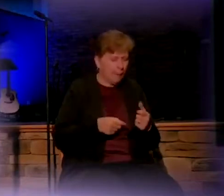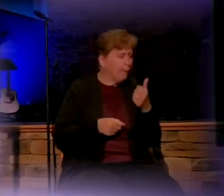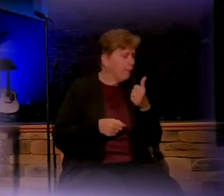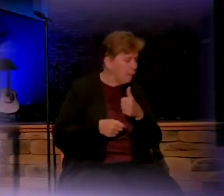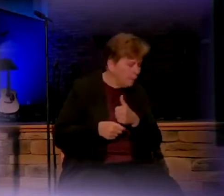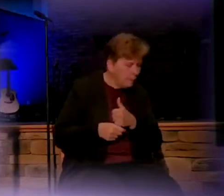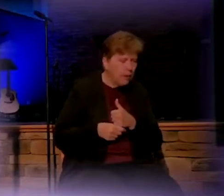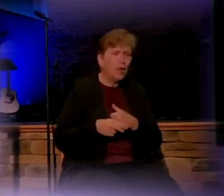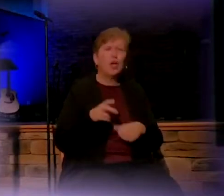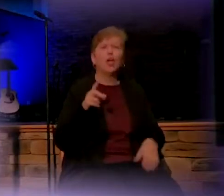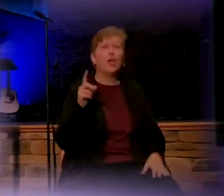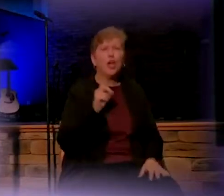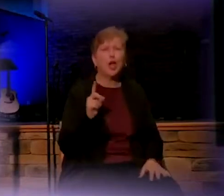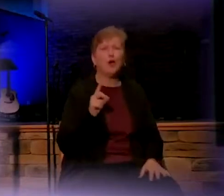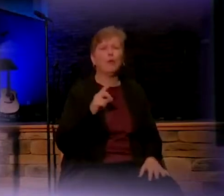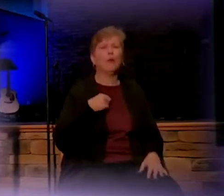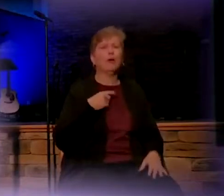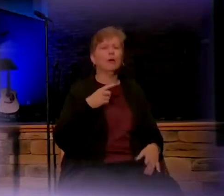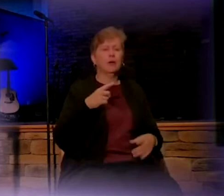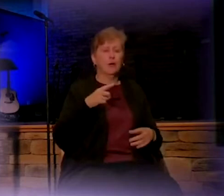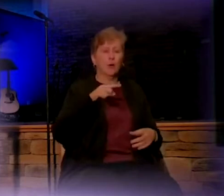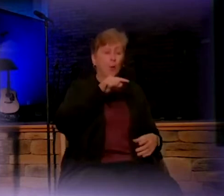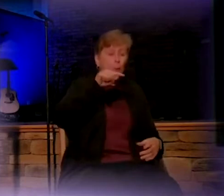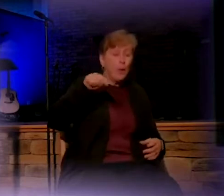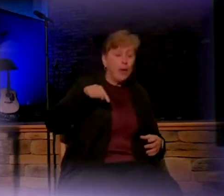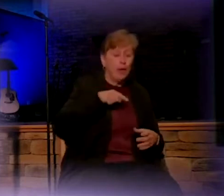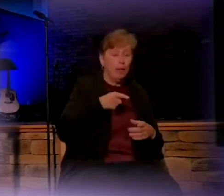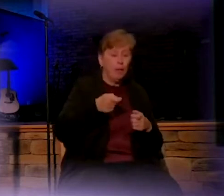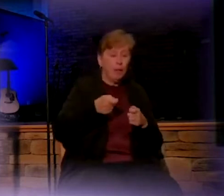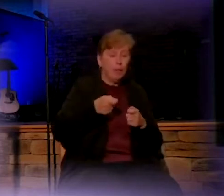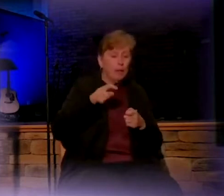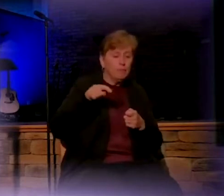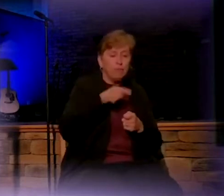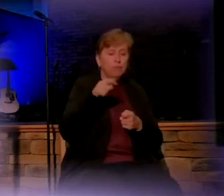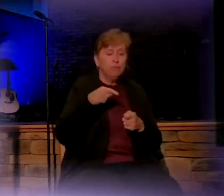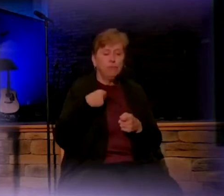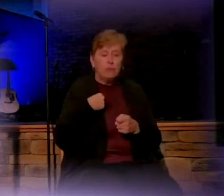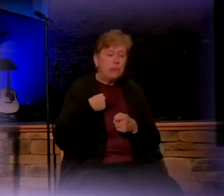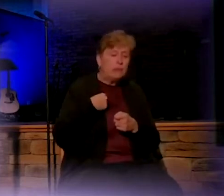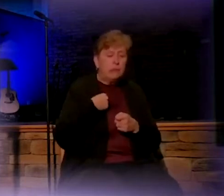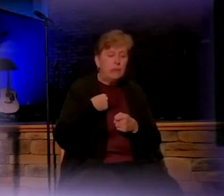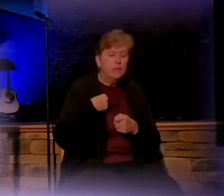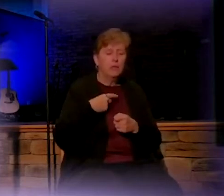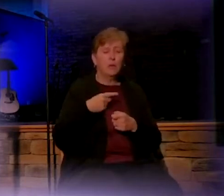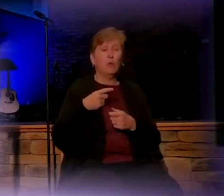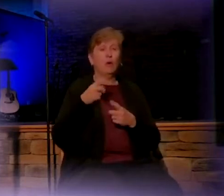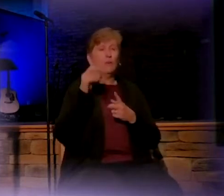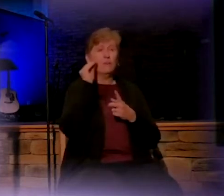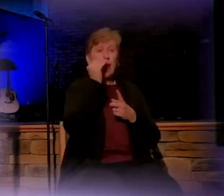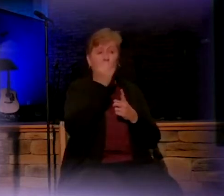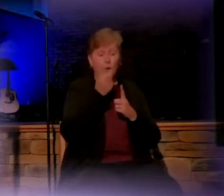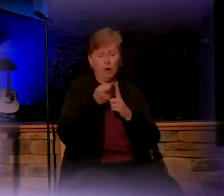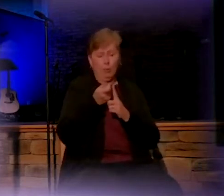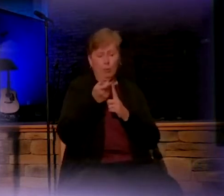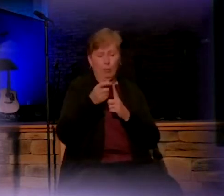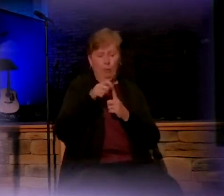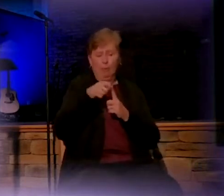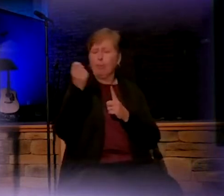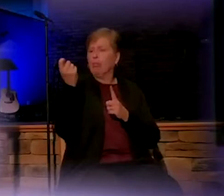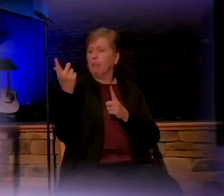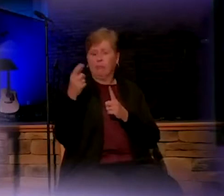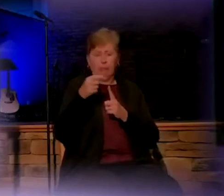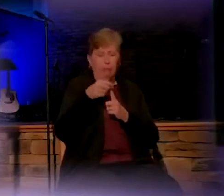with the spinning of a wheel or the pulling of petals from a flower. I have to believe that it was gut-wrenching.